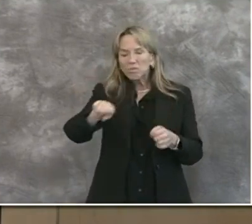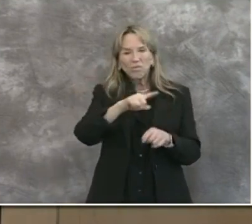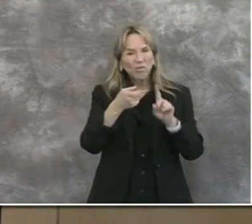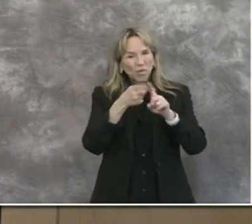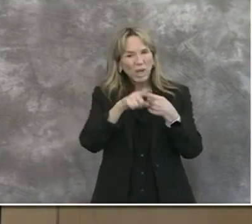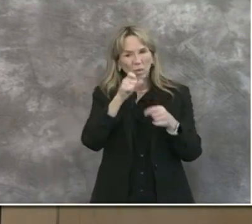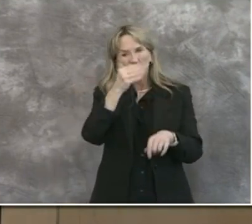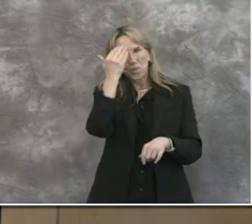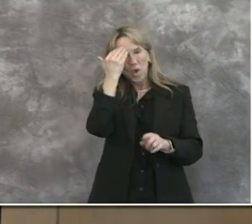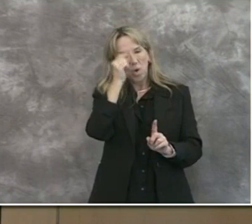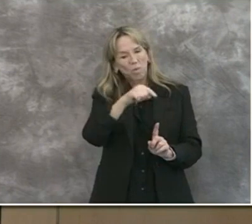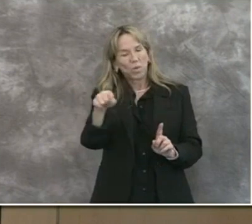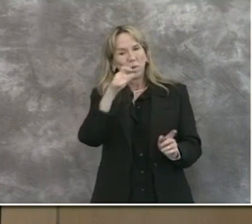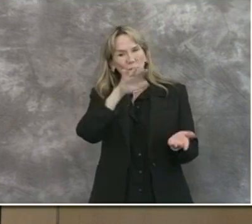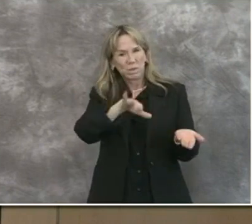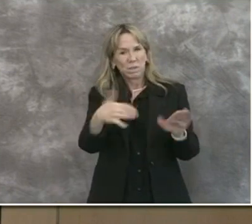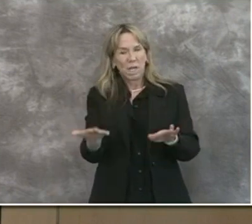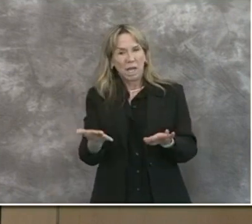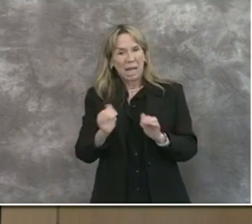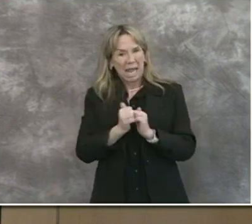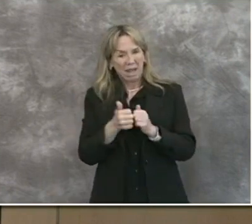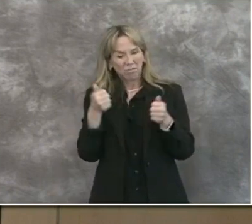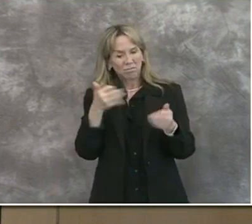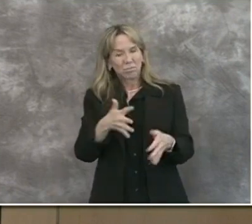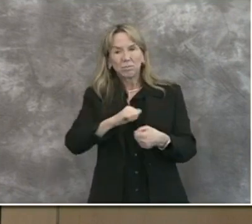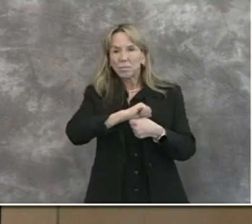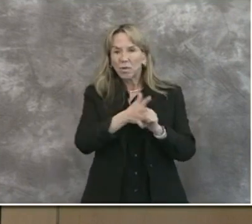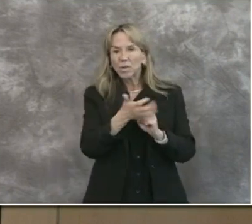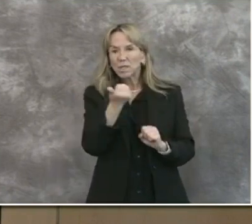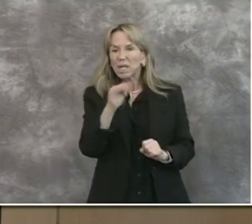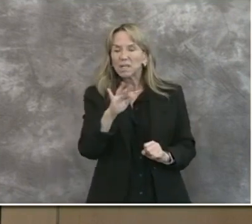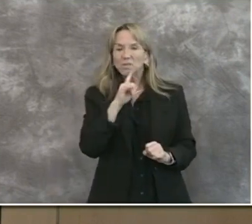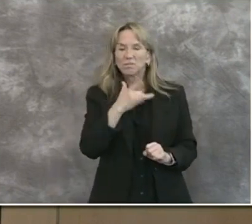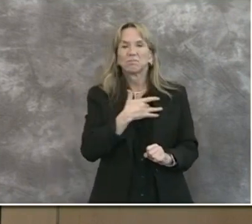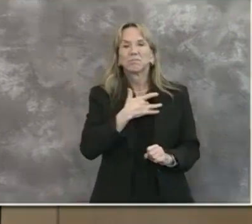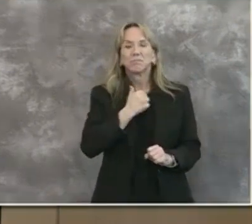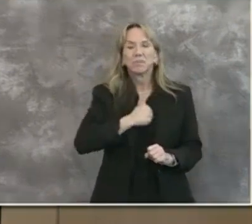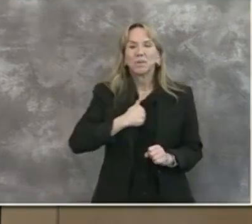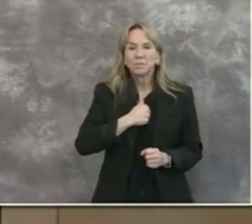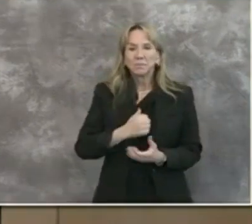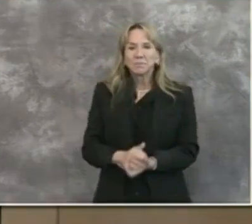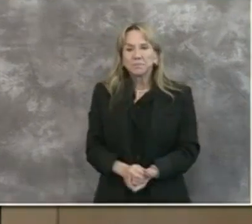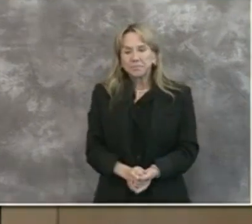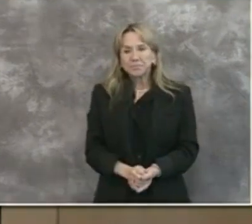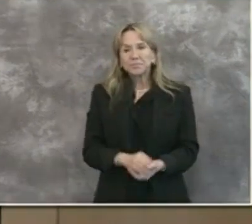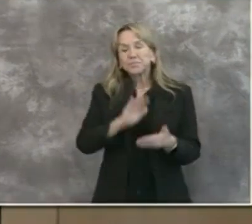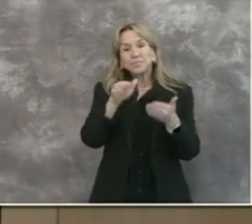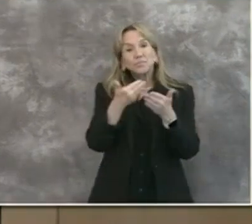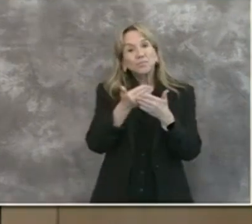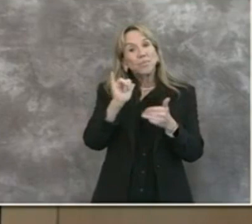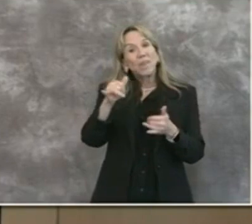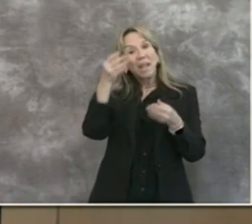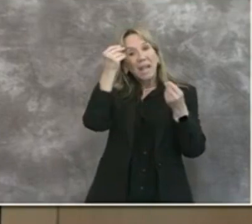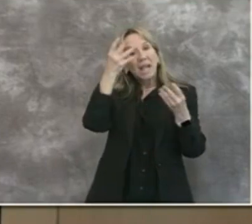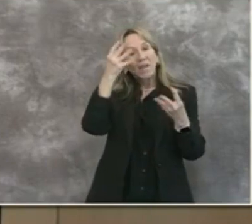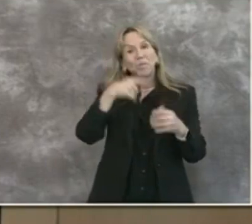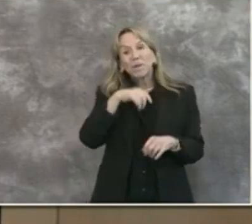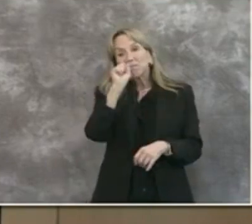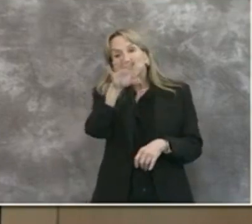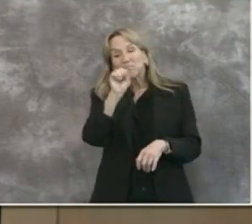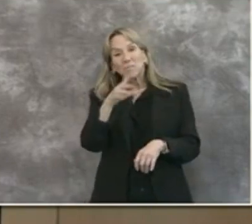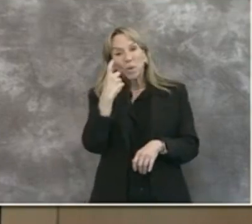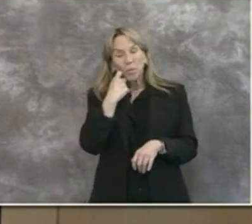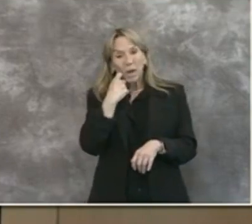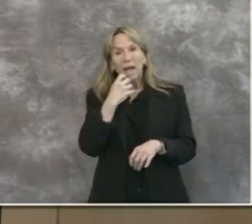reported today who lost their lives to COVID-19. All of the information that I've shared with you